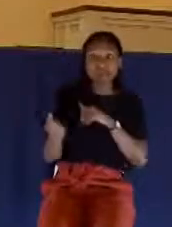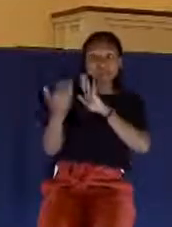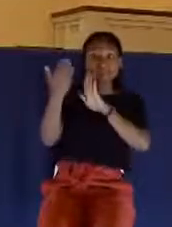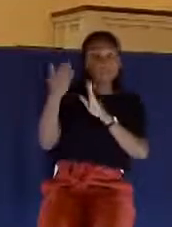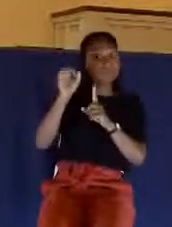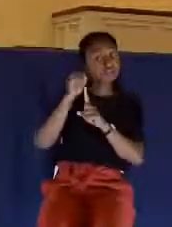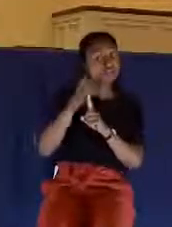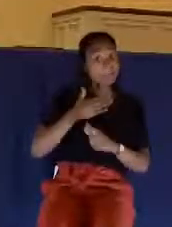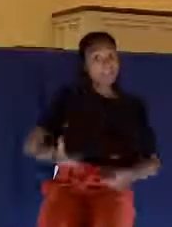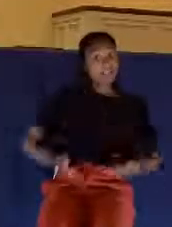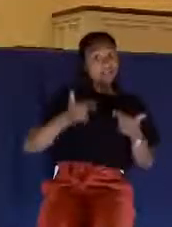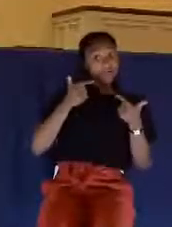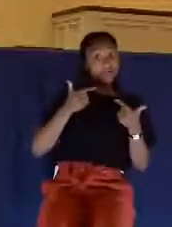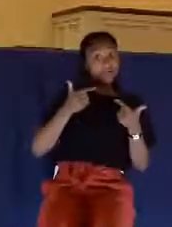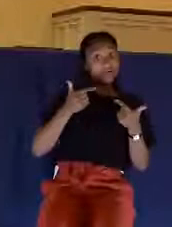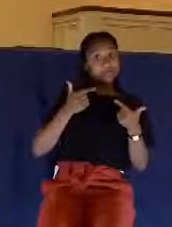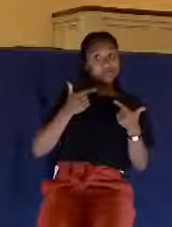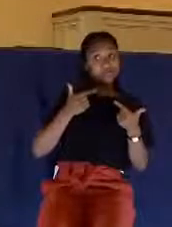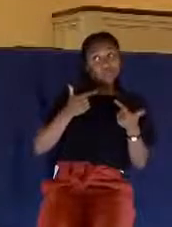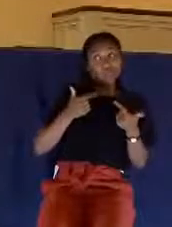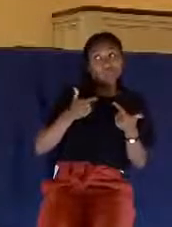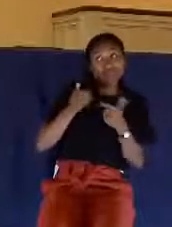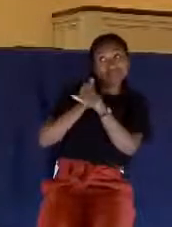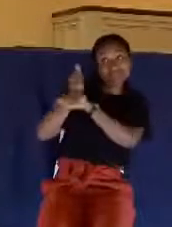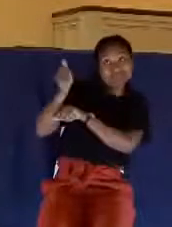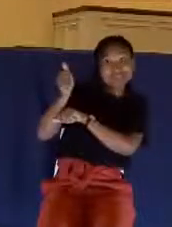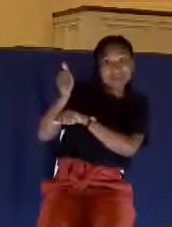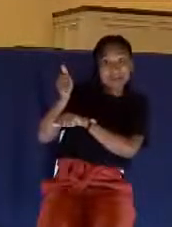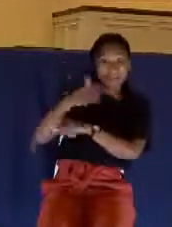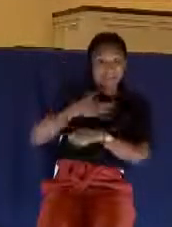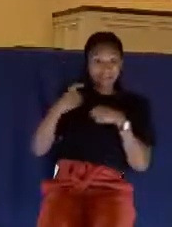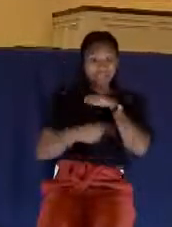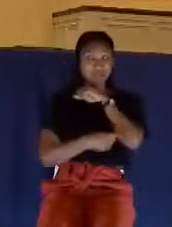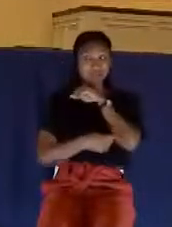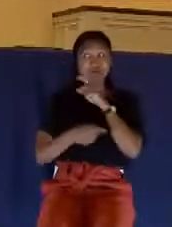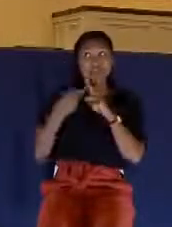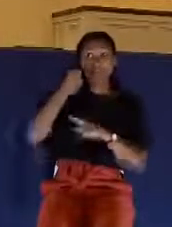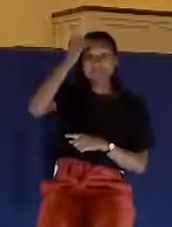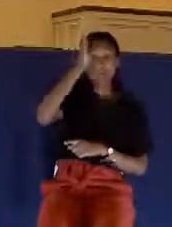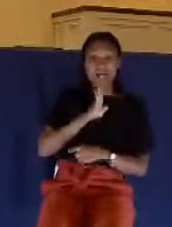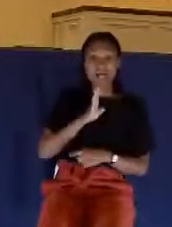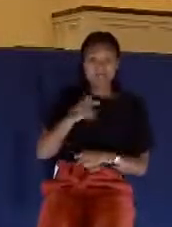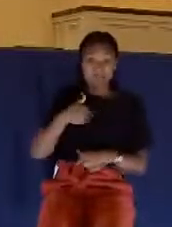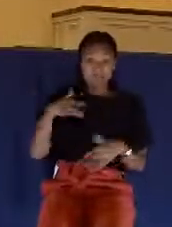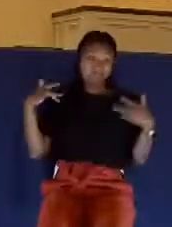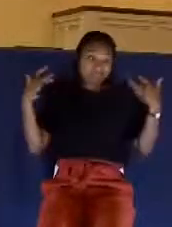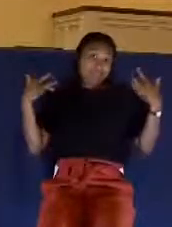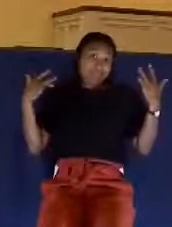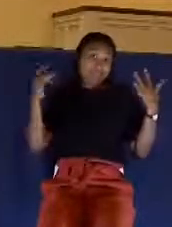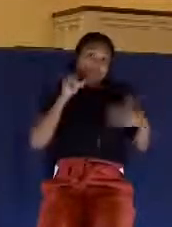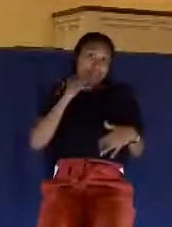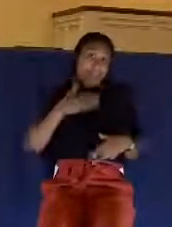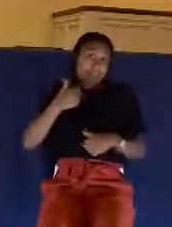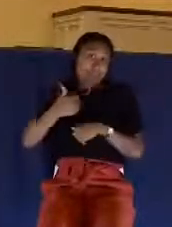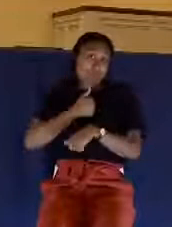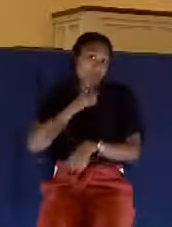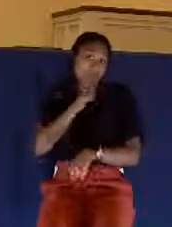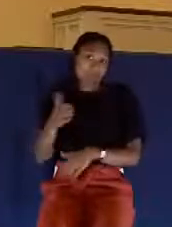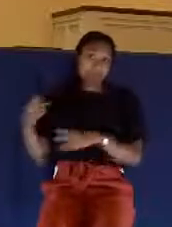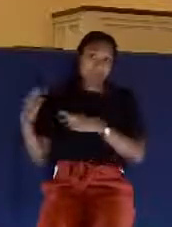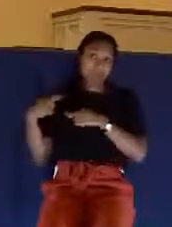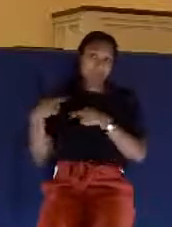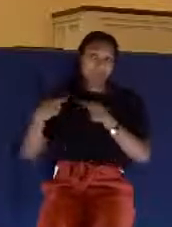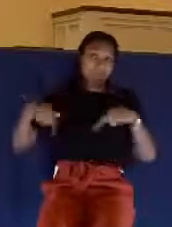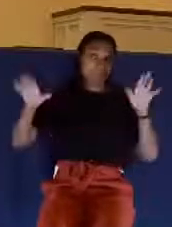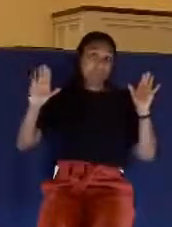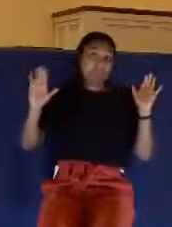placed me. God is the ultimate cause. Therefore, I should absolve myself of the responsibility, end quote. It's easy way to just,